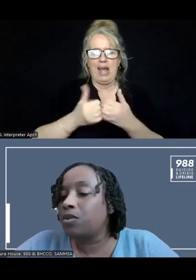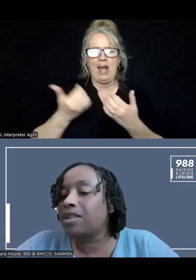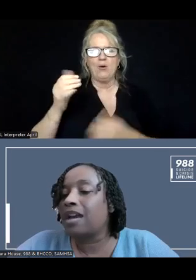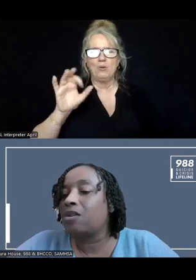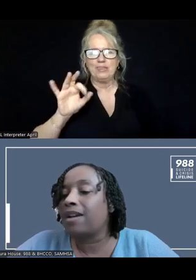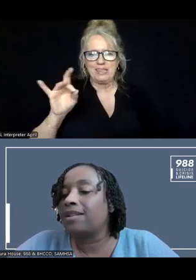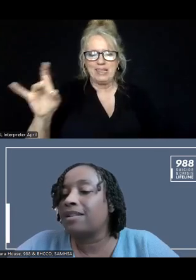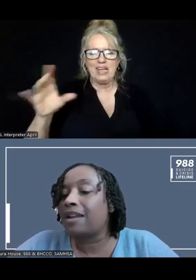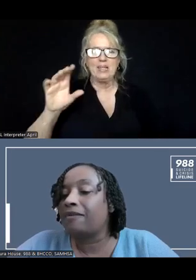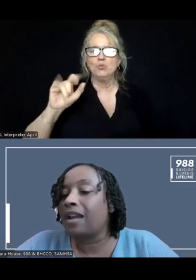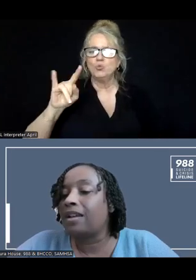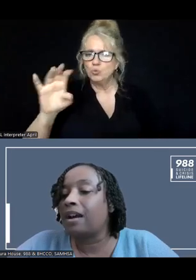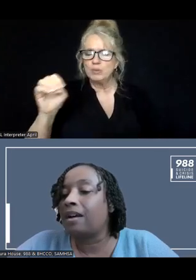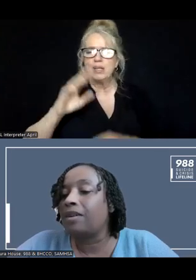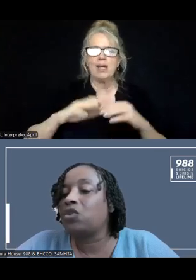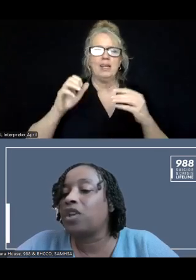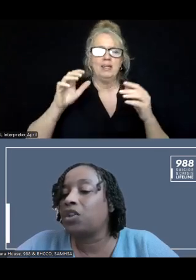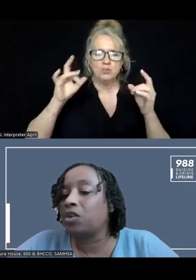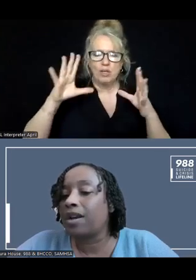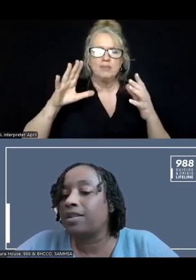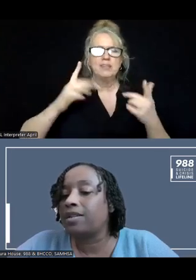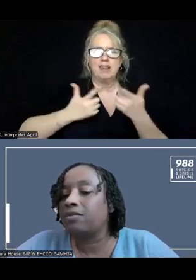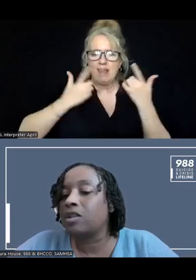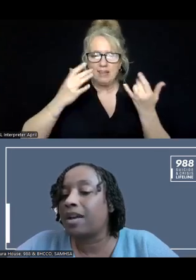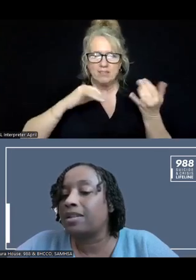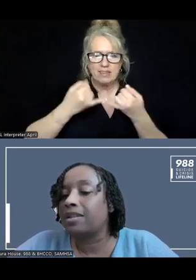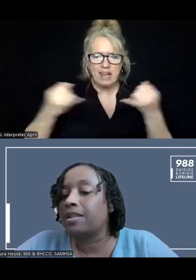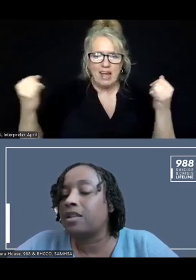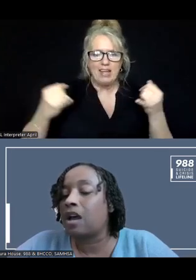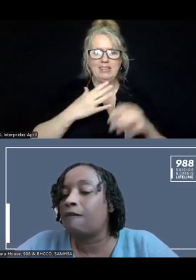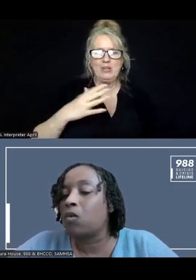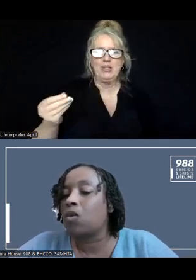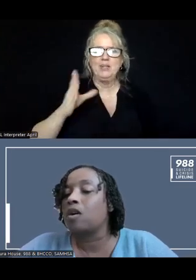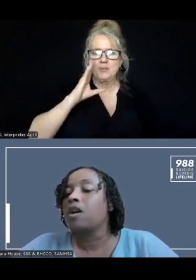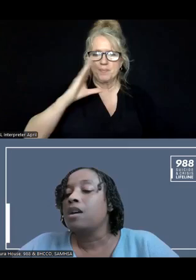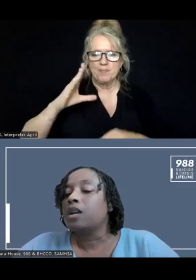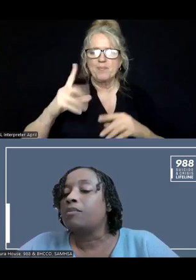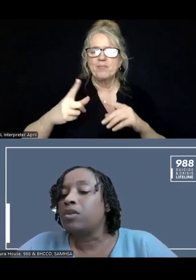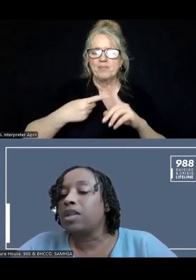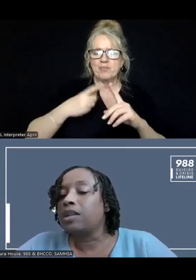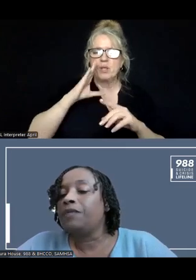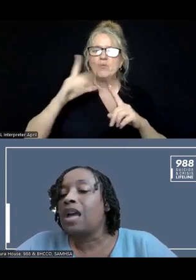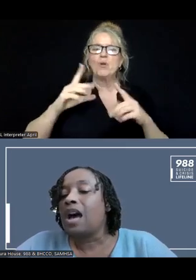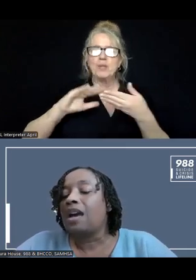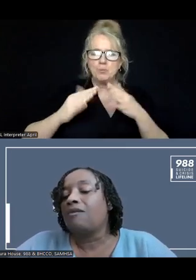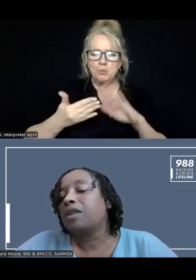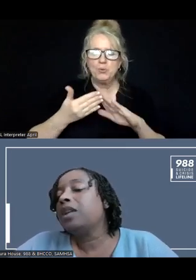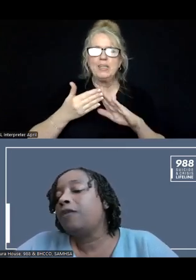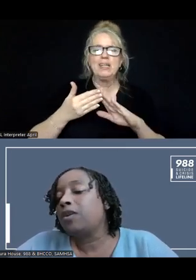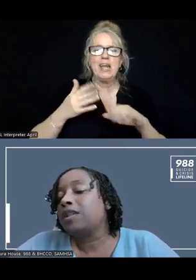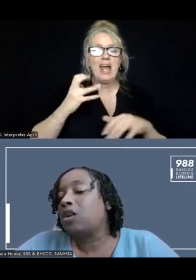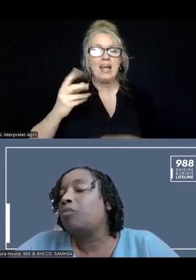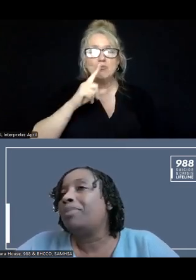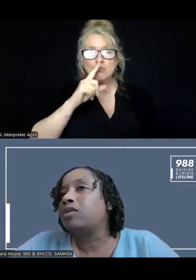Suicide and Crisis Lifeline is changing crisis responses for the community and